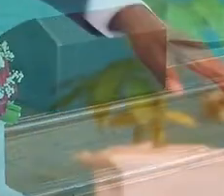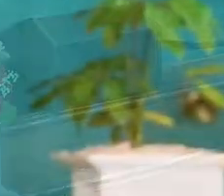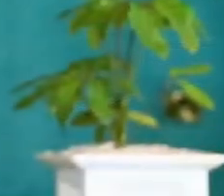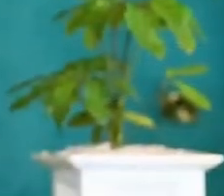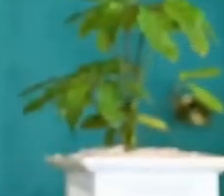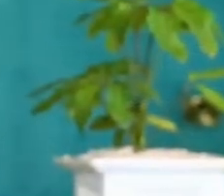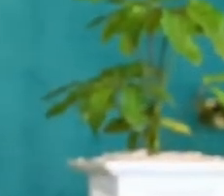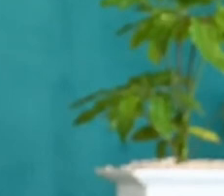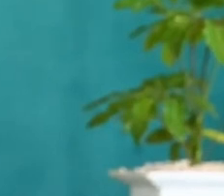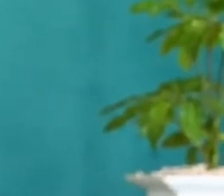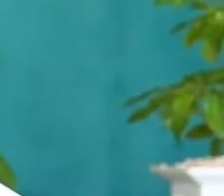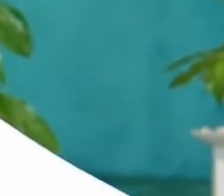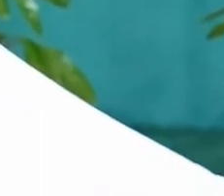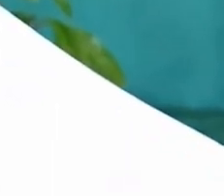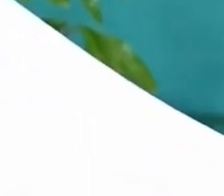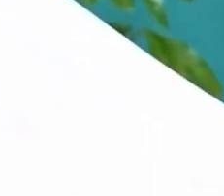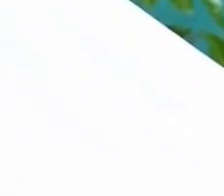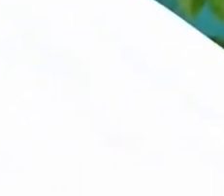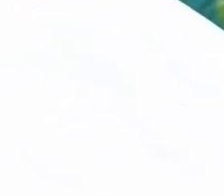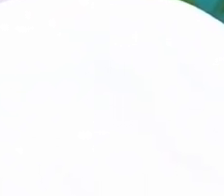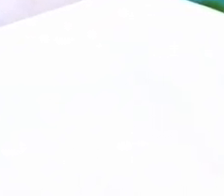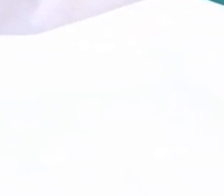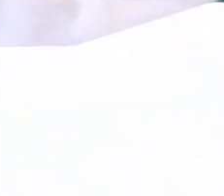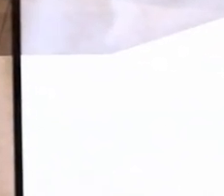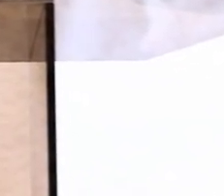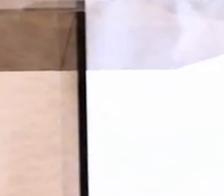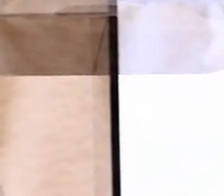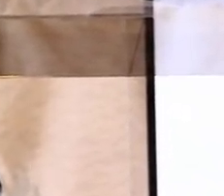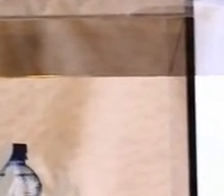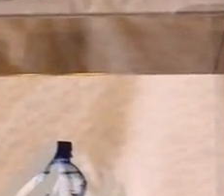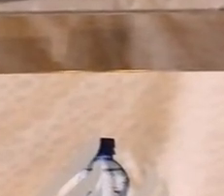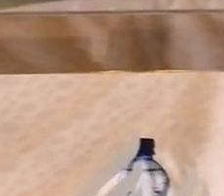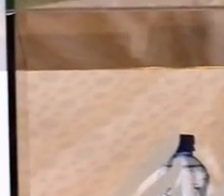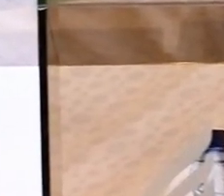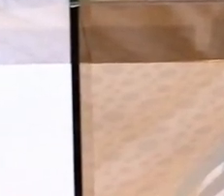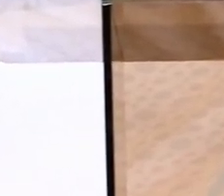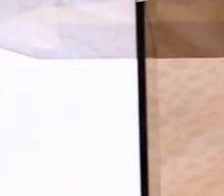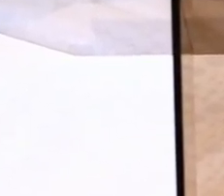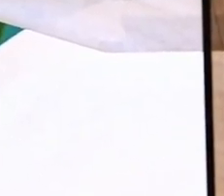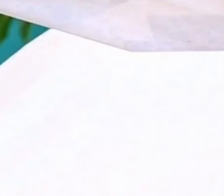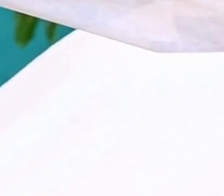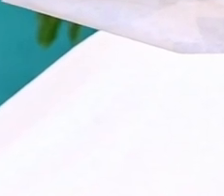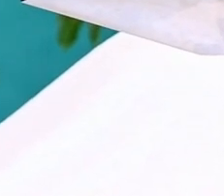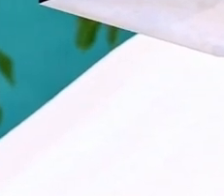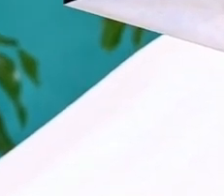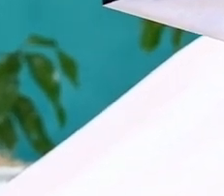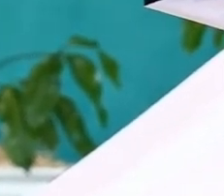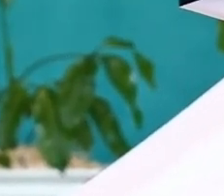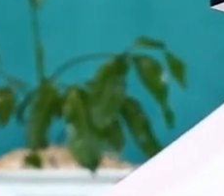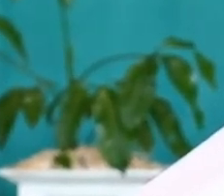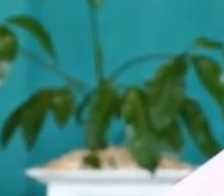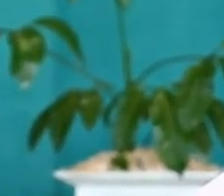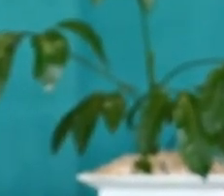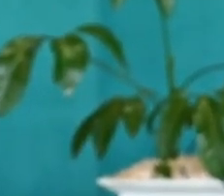Judas, every time he was walking, and this is what Jesus was struggling with, and Judas said, how can I do, I already have